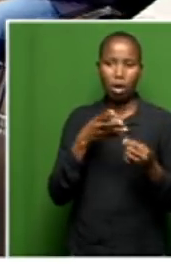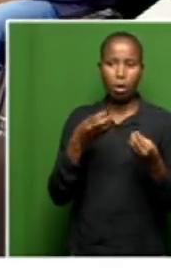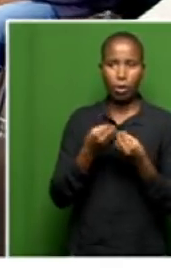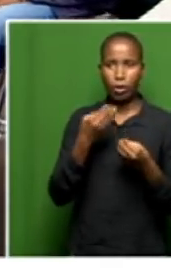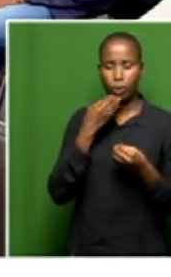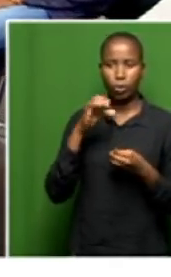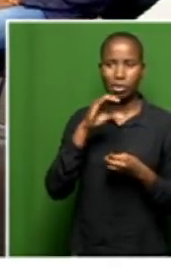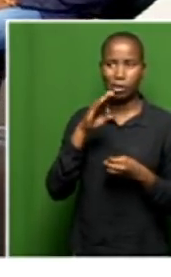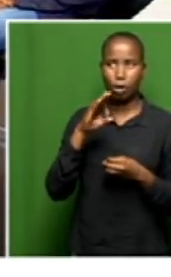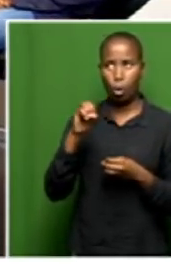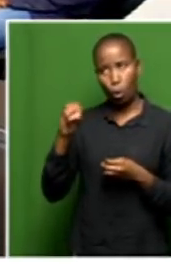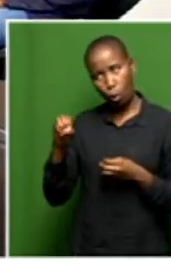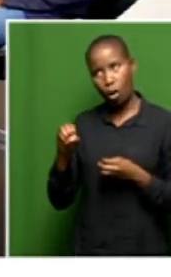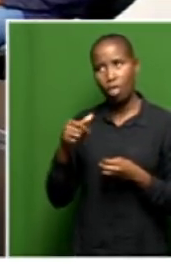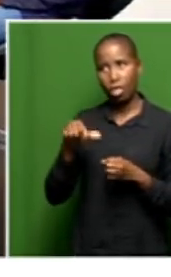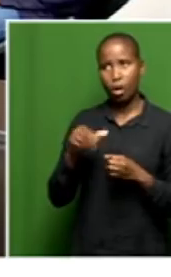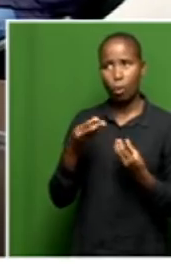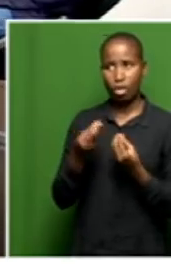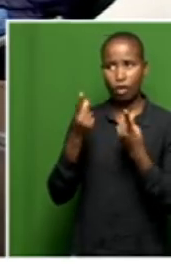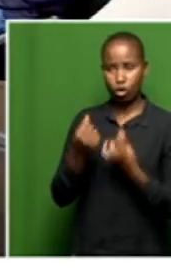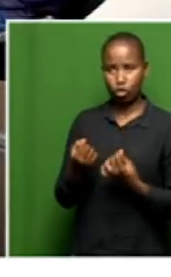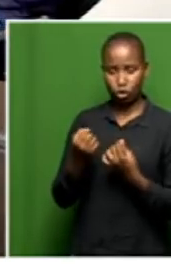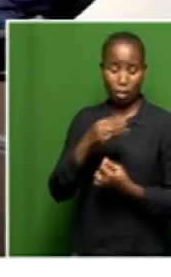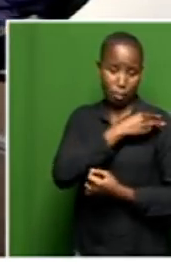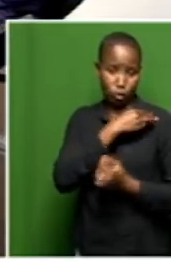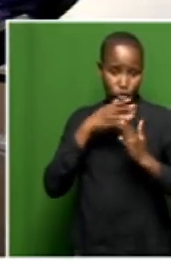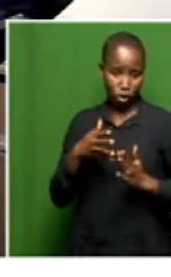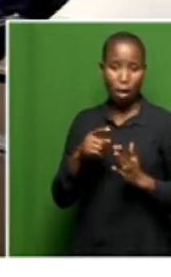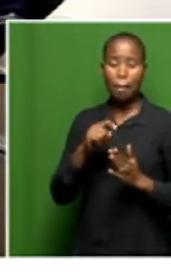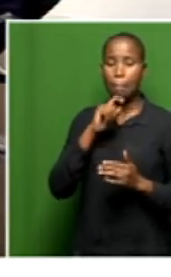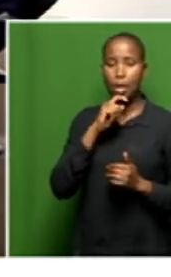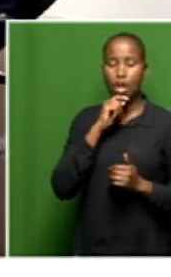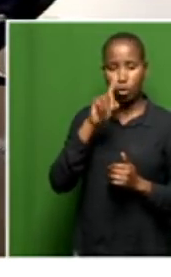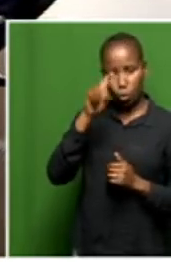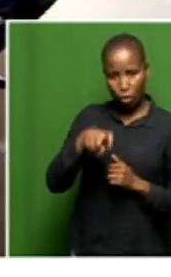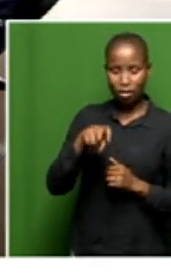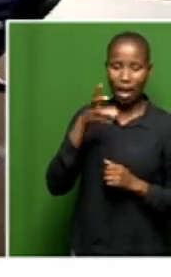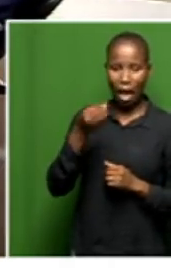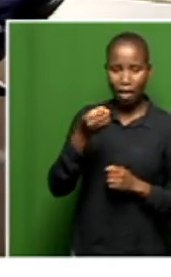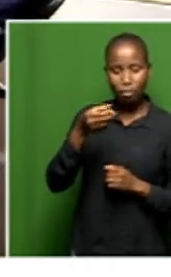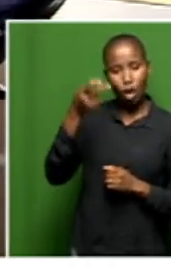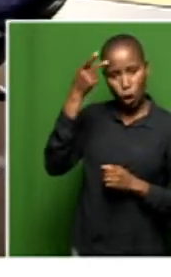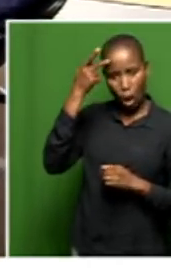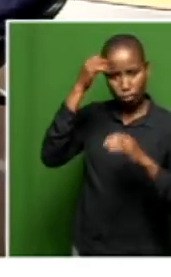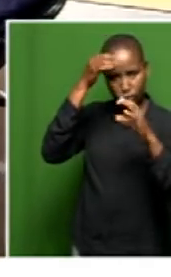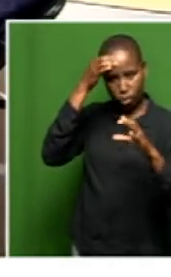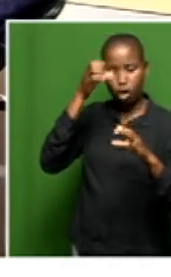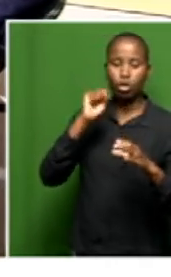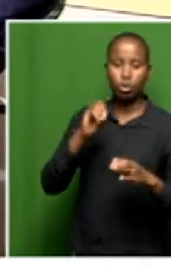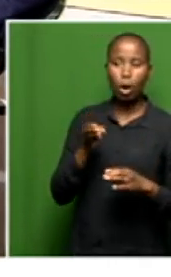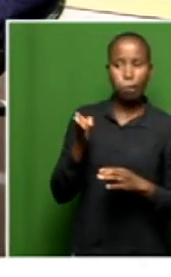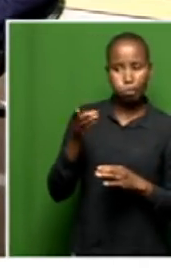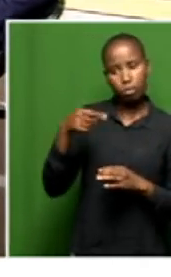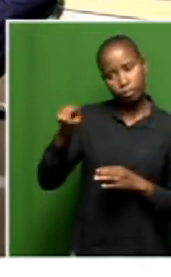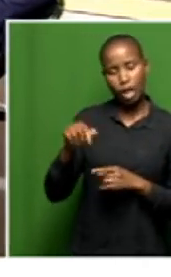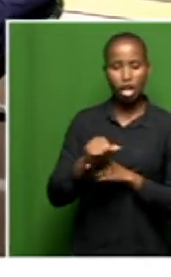their financial manager. Because to be the manager of a facility of this nature, you really need knowledge. So she is with Ilona being